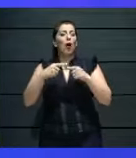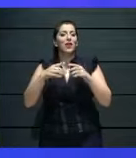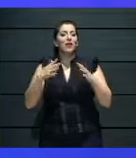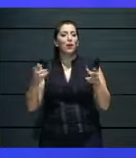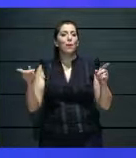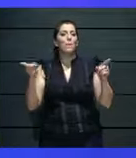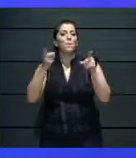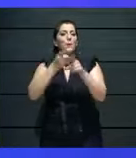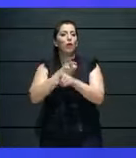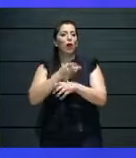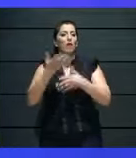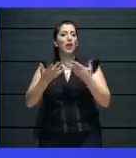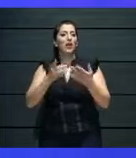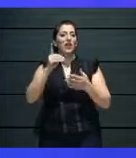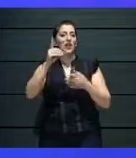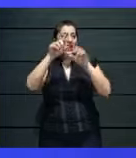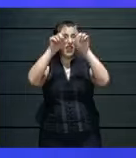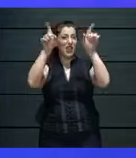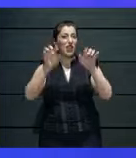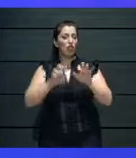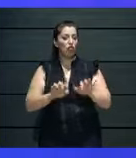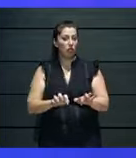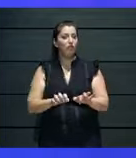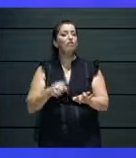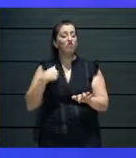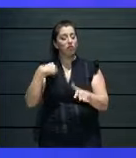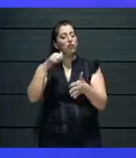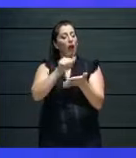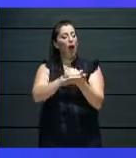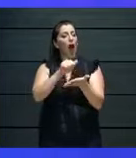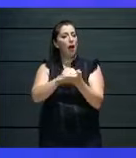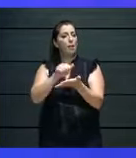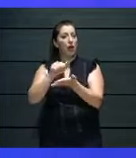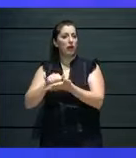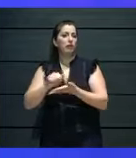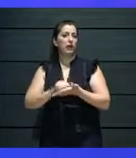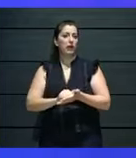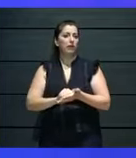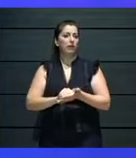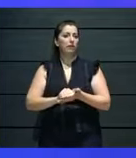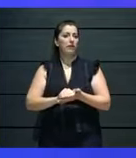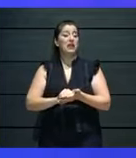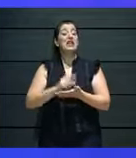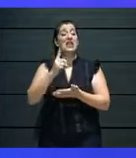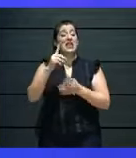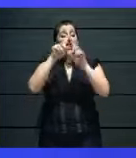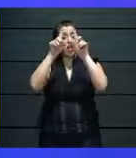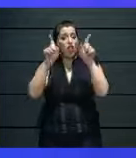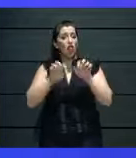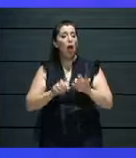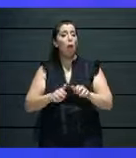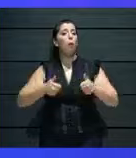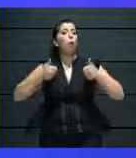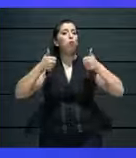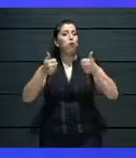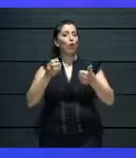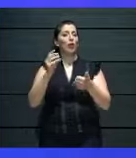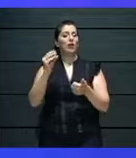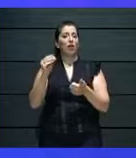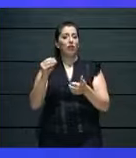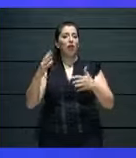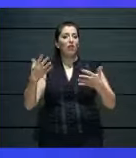Because it's very important to keep abreast. And also, you know, we're very much up to date and in line